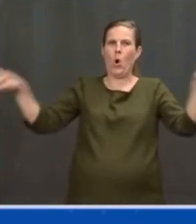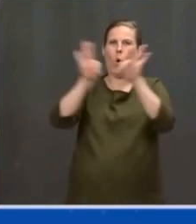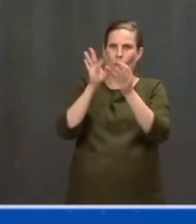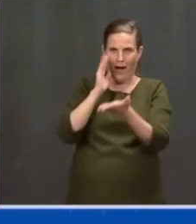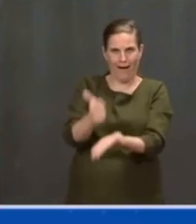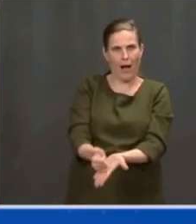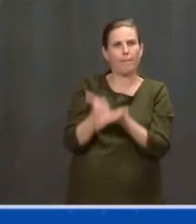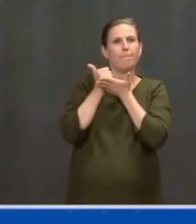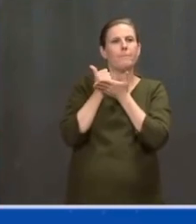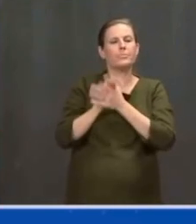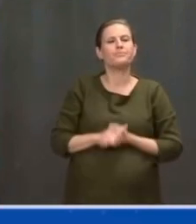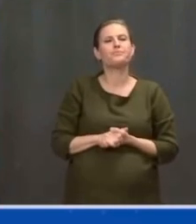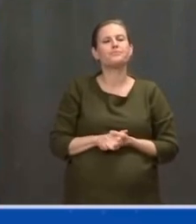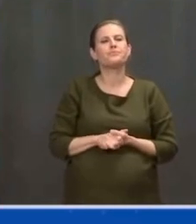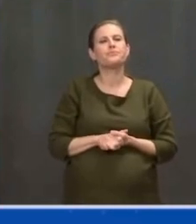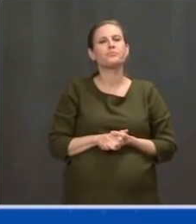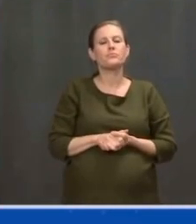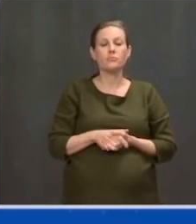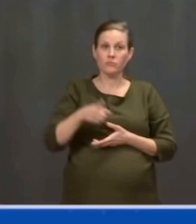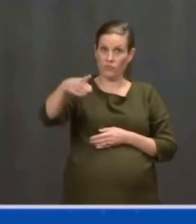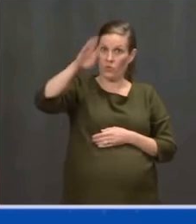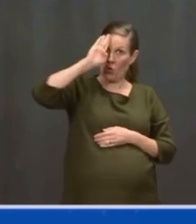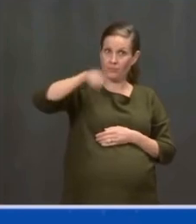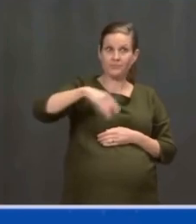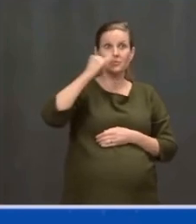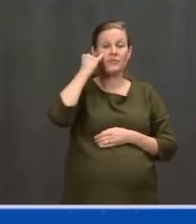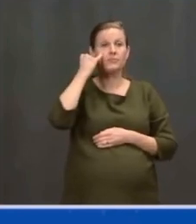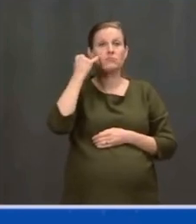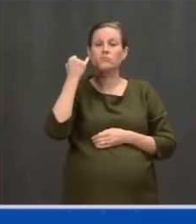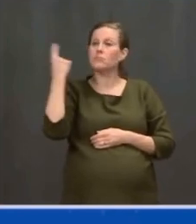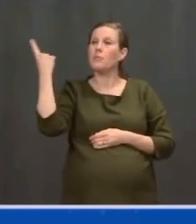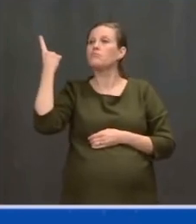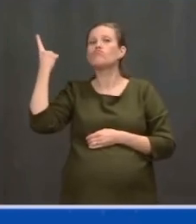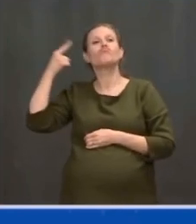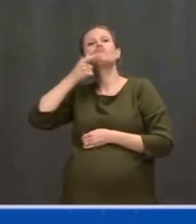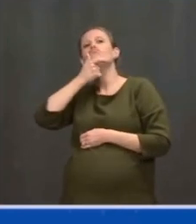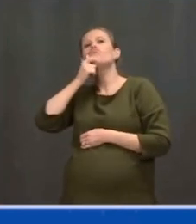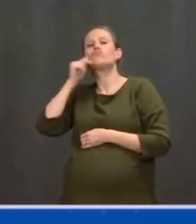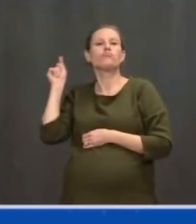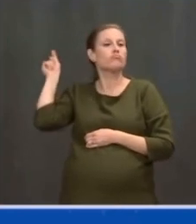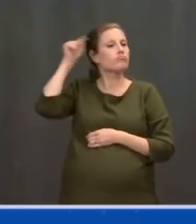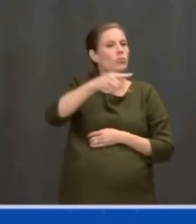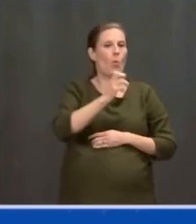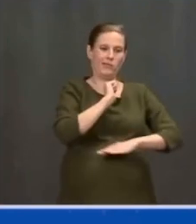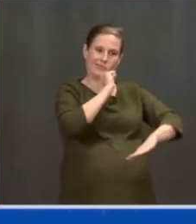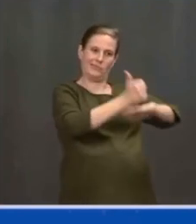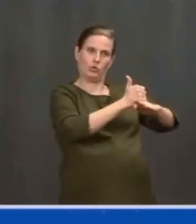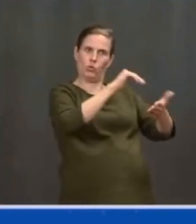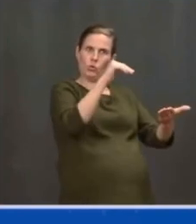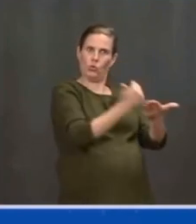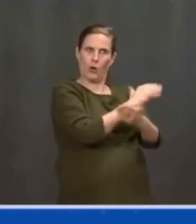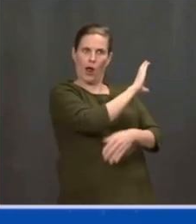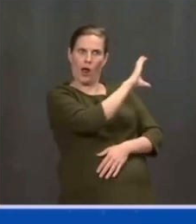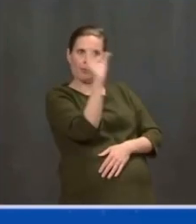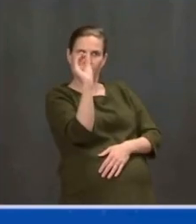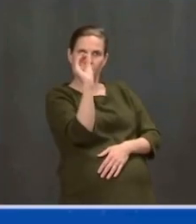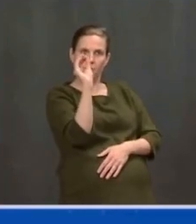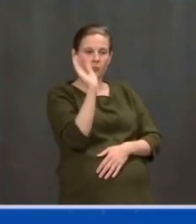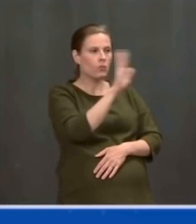someone wants to come in the area and a company wants to invest, what do they ask? Where's the first rail bed? How can I get to the railroad?